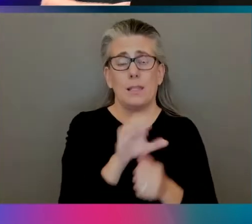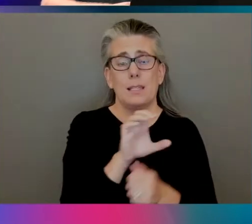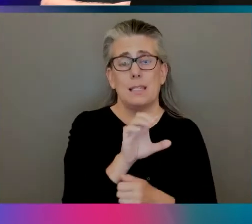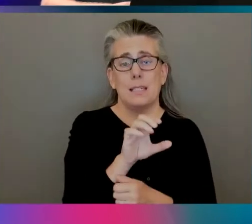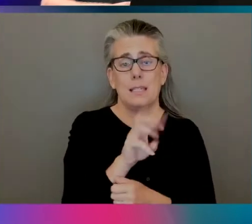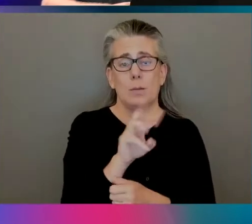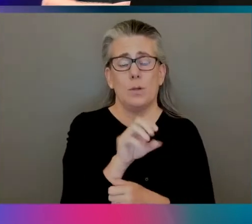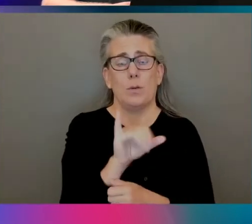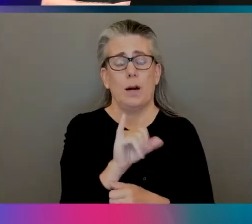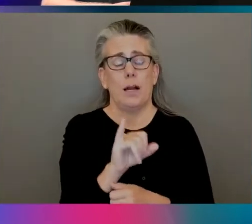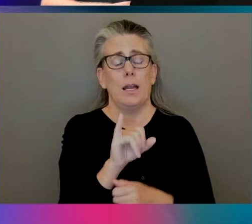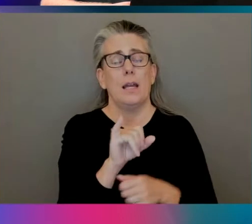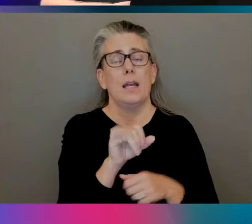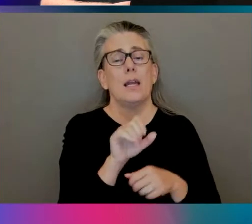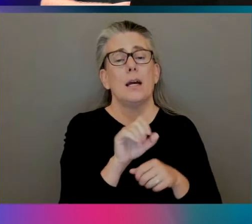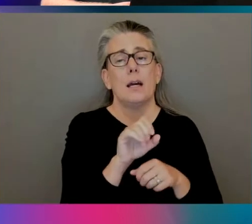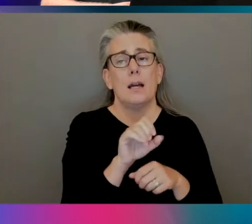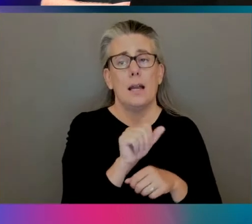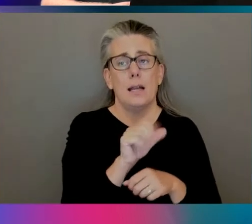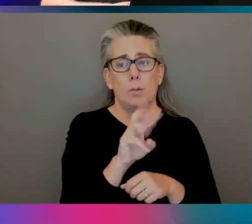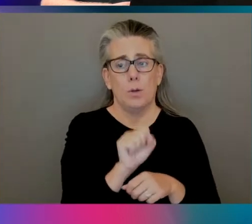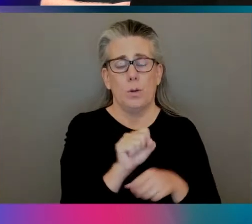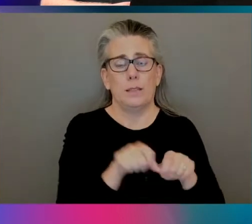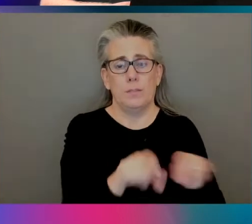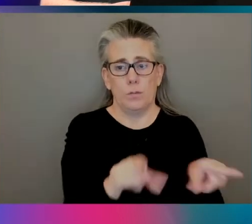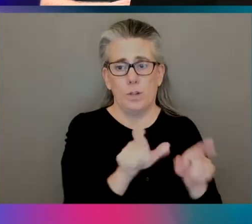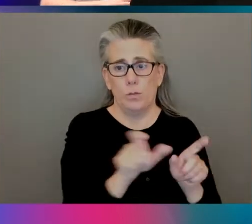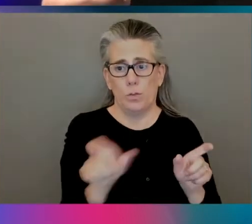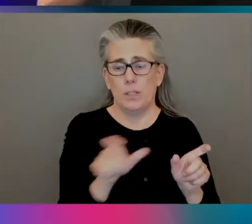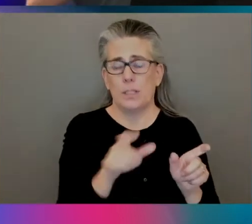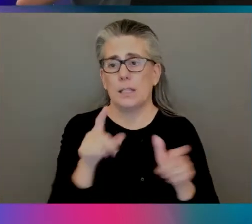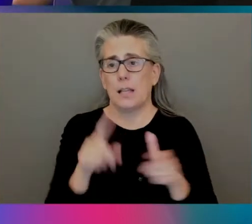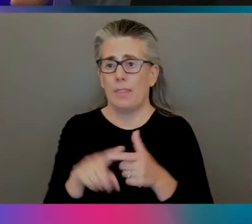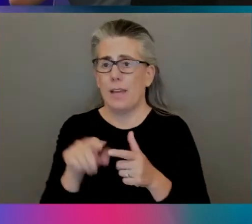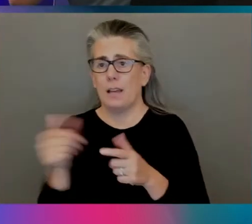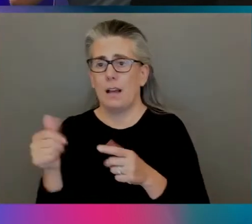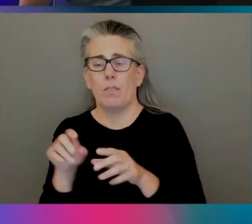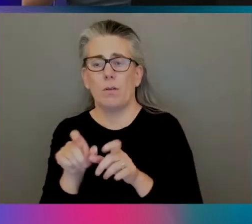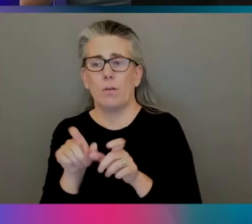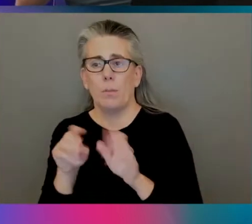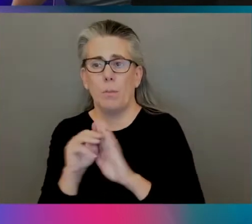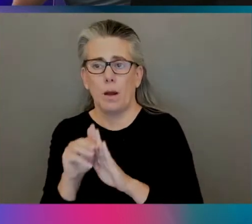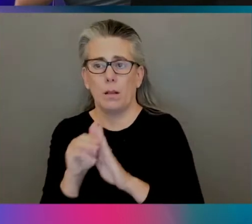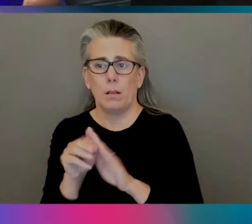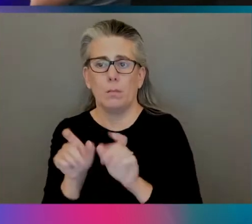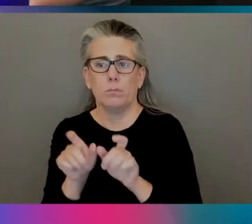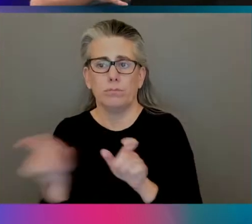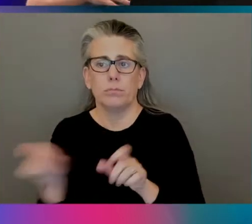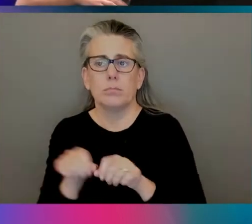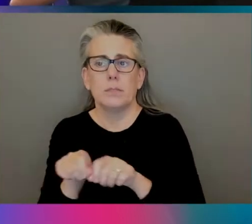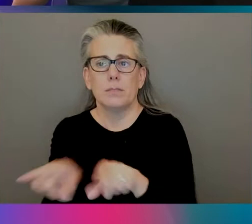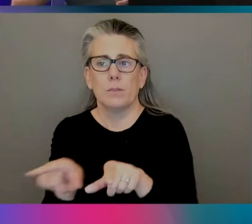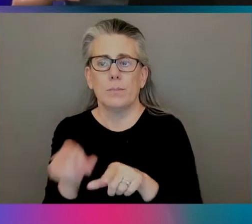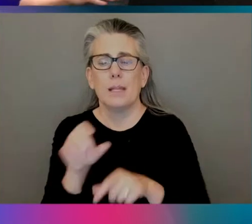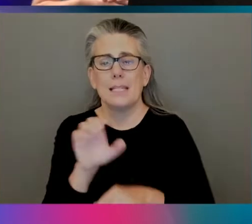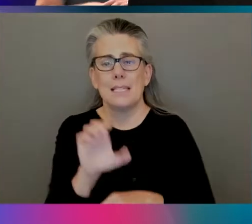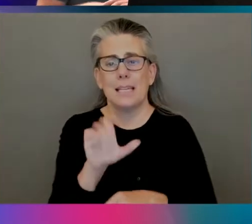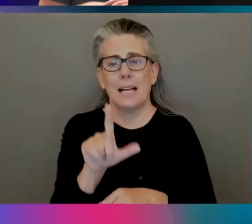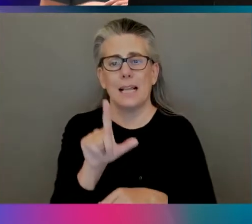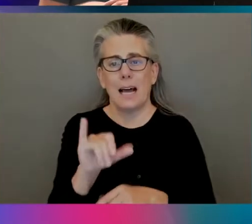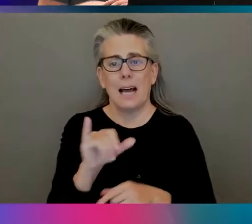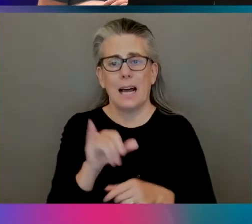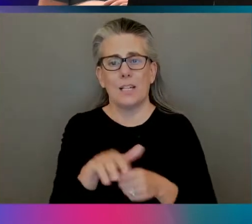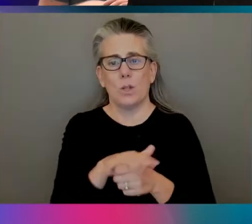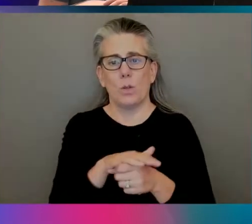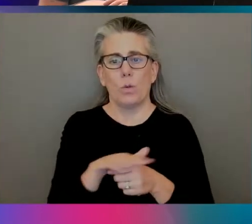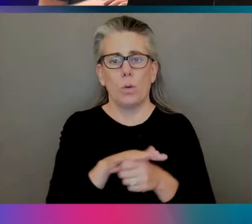accelerated version of the model on a C5N instance. And what the OctoML platform does, it's a SAS tool. The CLI is all local, but the SAS tool that we